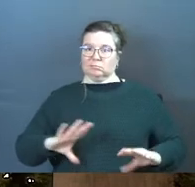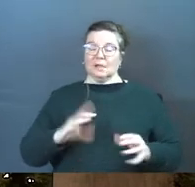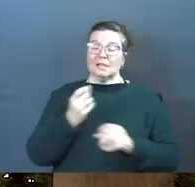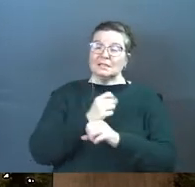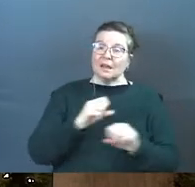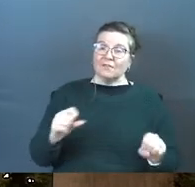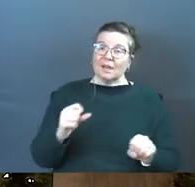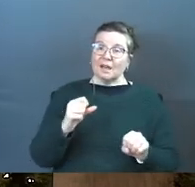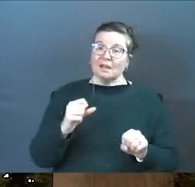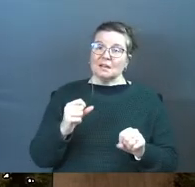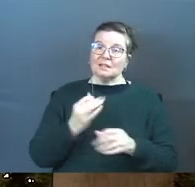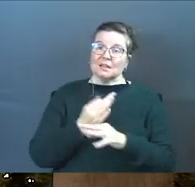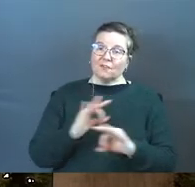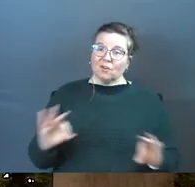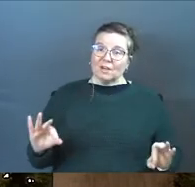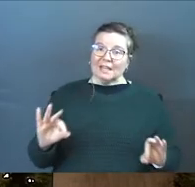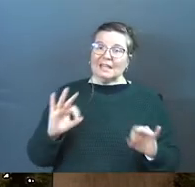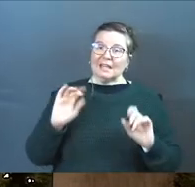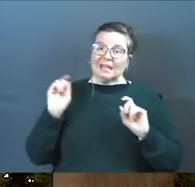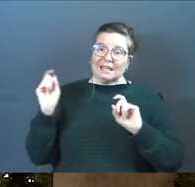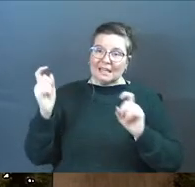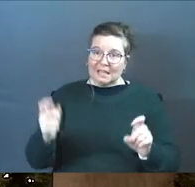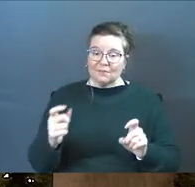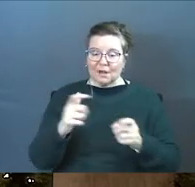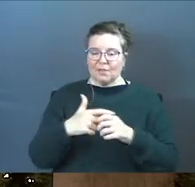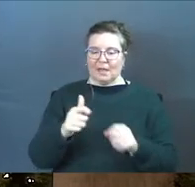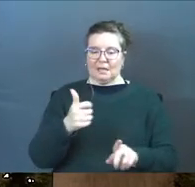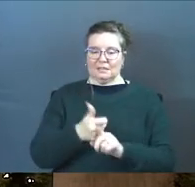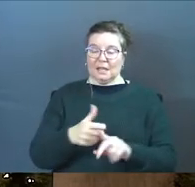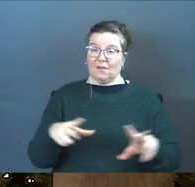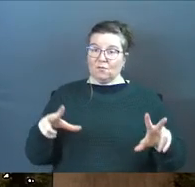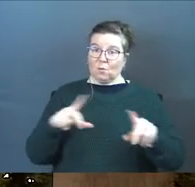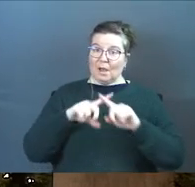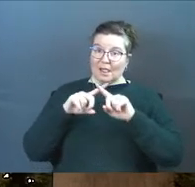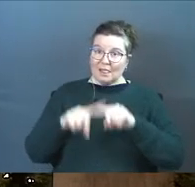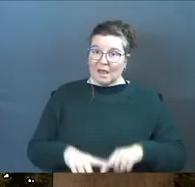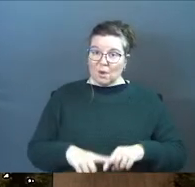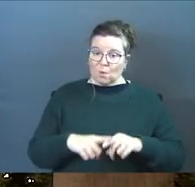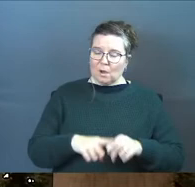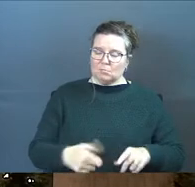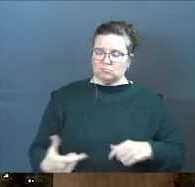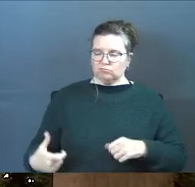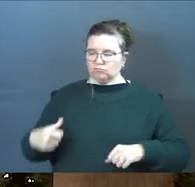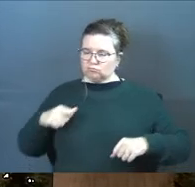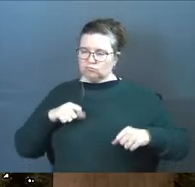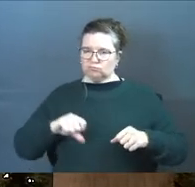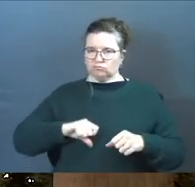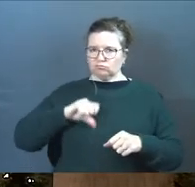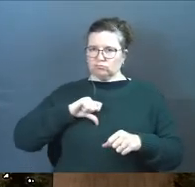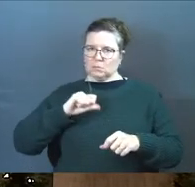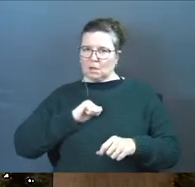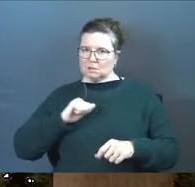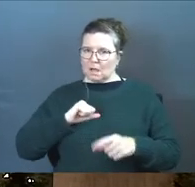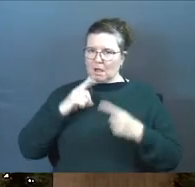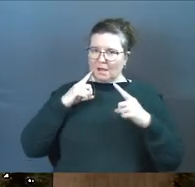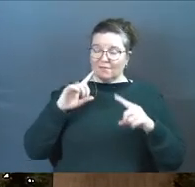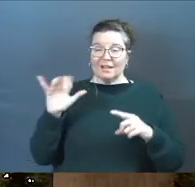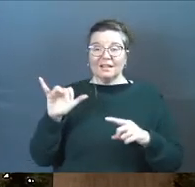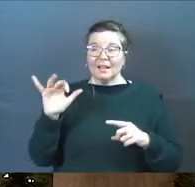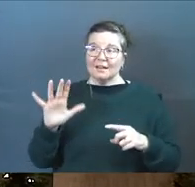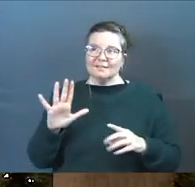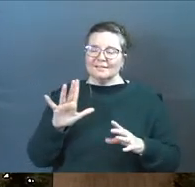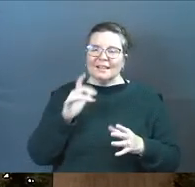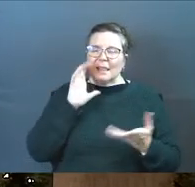Salvation is a free, free gift and that self-reliance part of us that wants to pull ourselves up from our own bootstraps, like